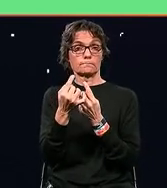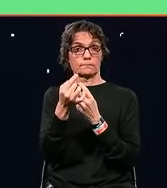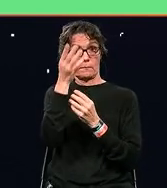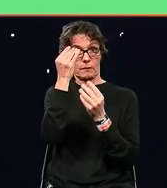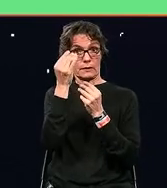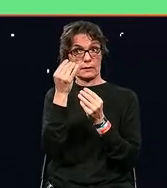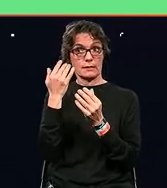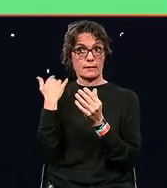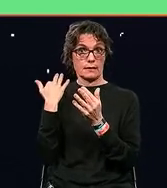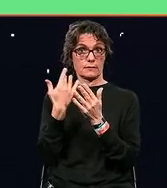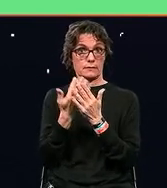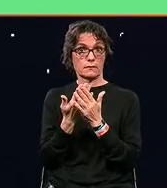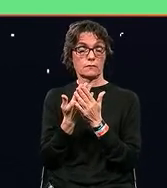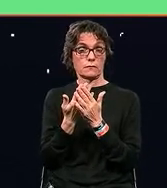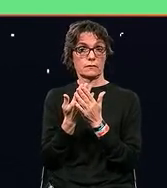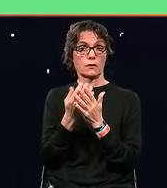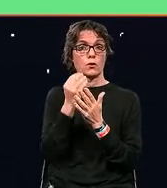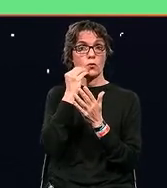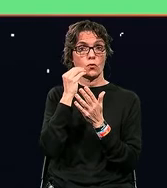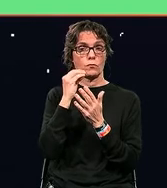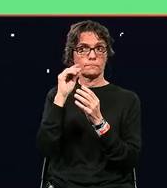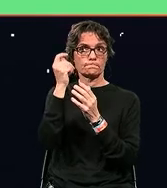on how we get there.